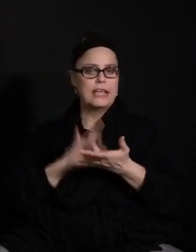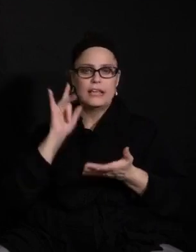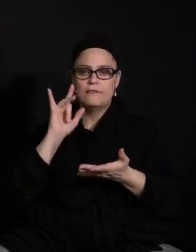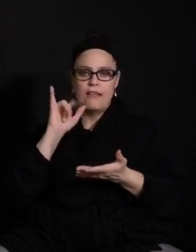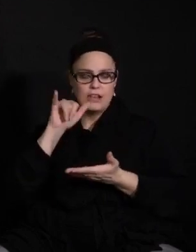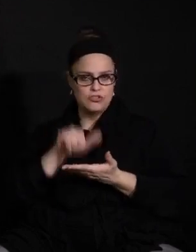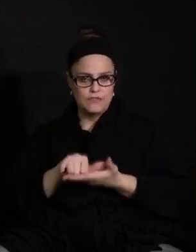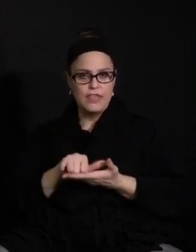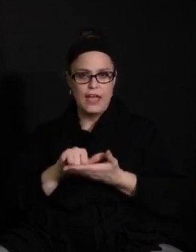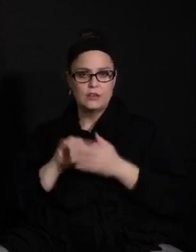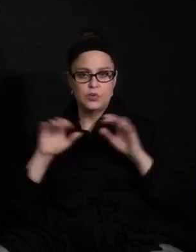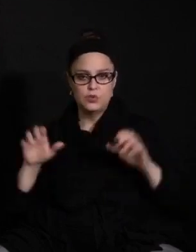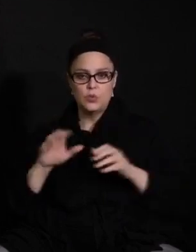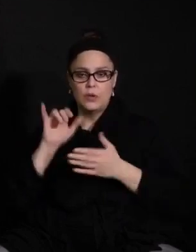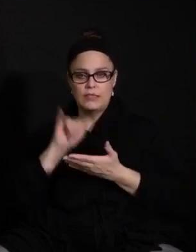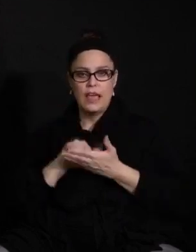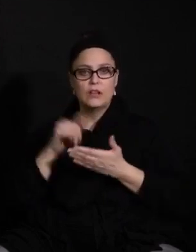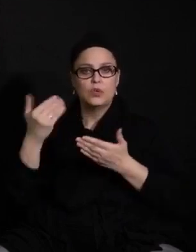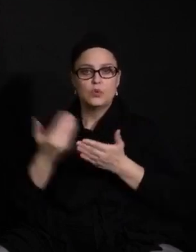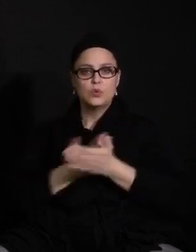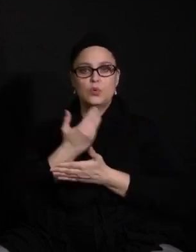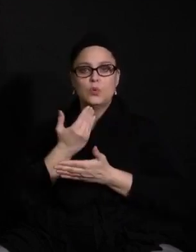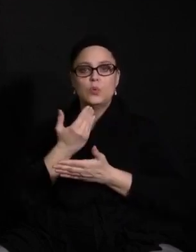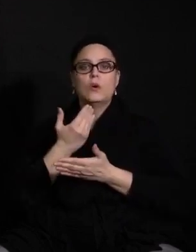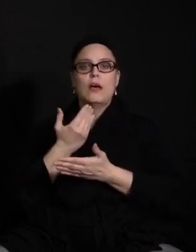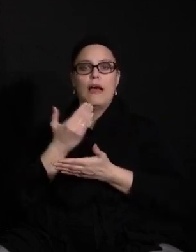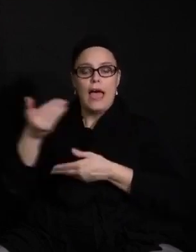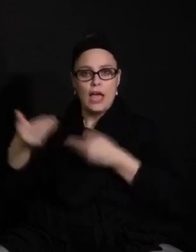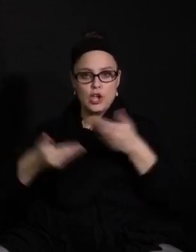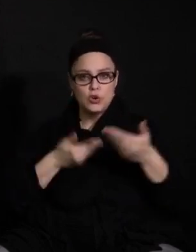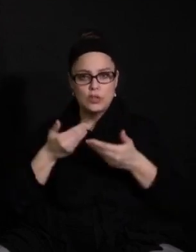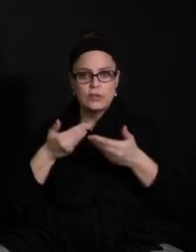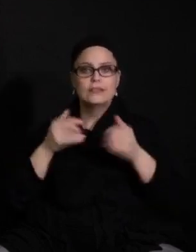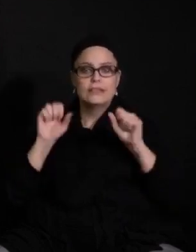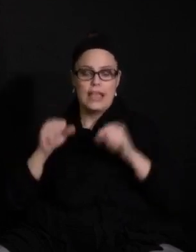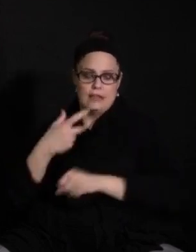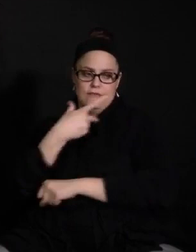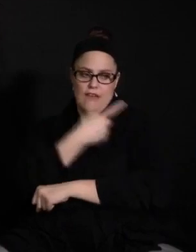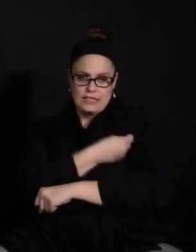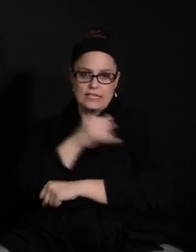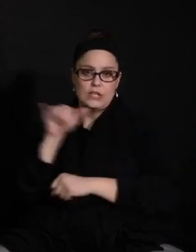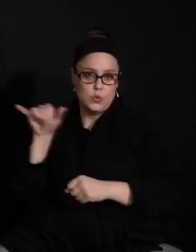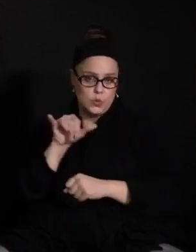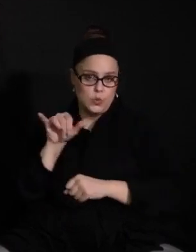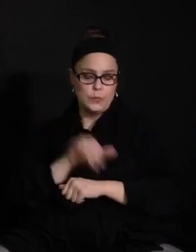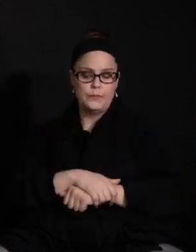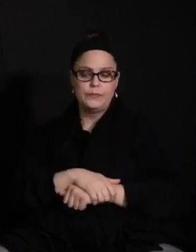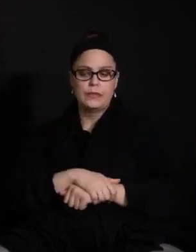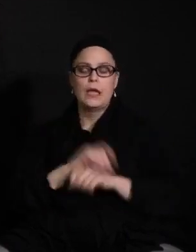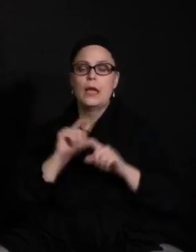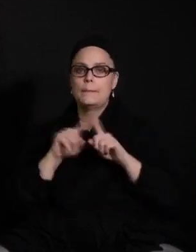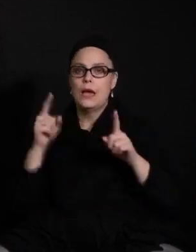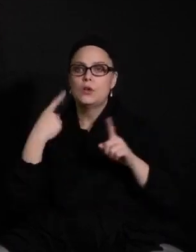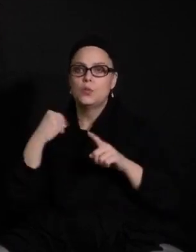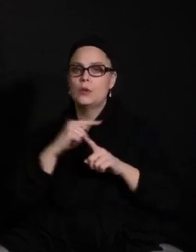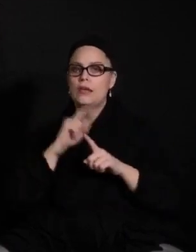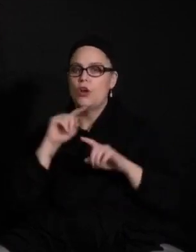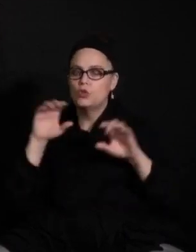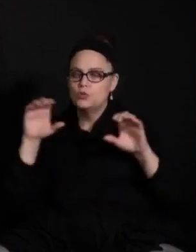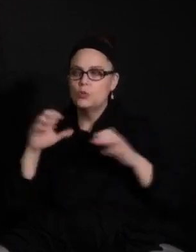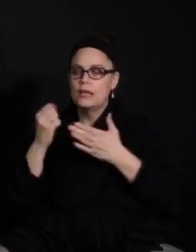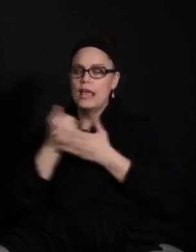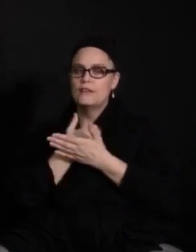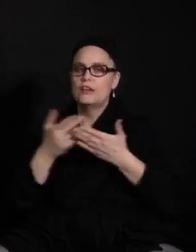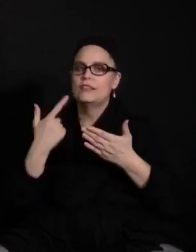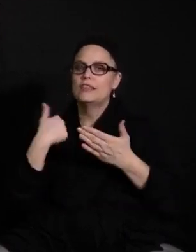and doing that so that new hires coming in can get those vaccines as well. But we are doing everything we can